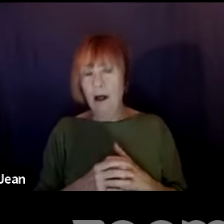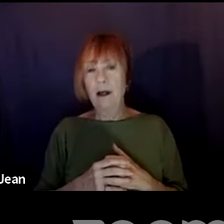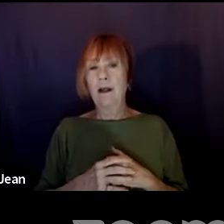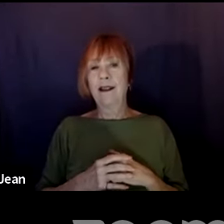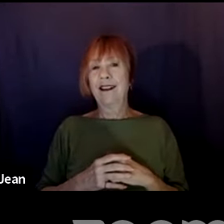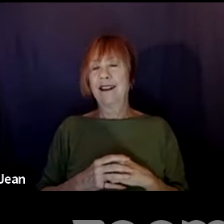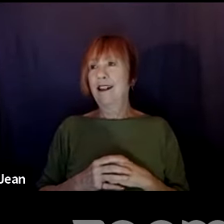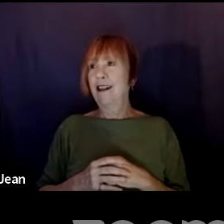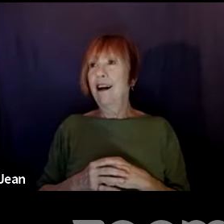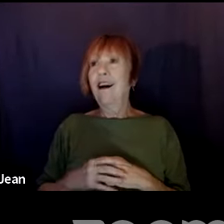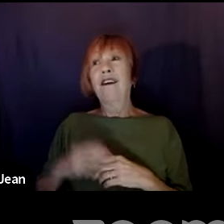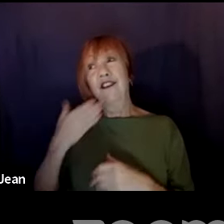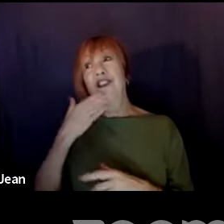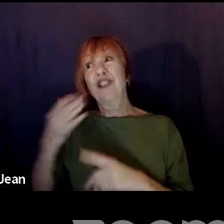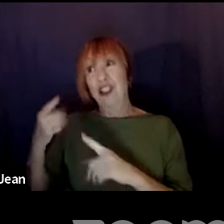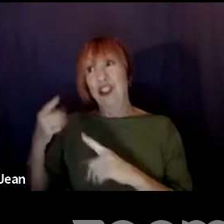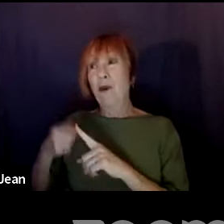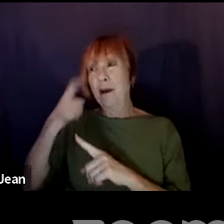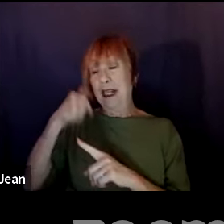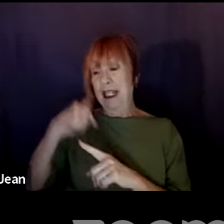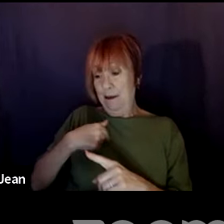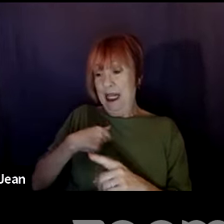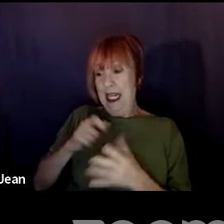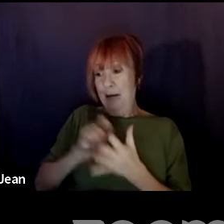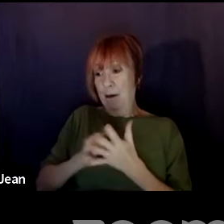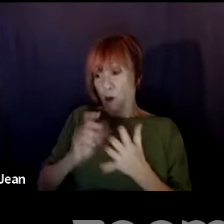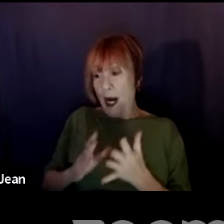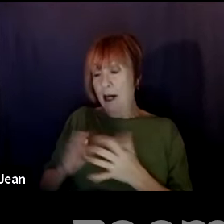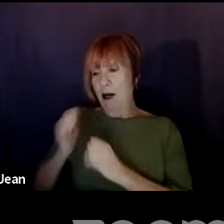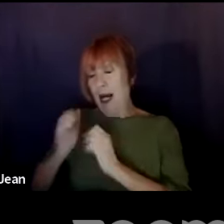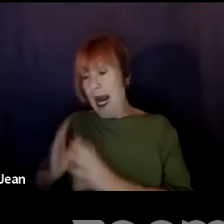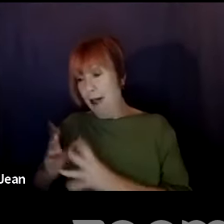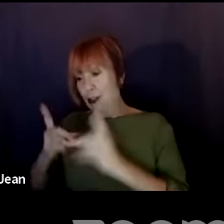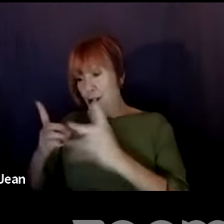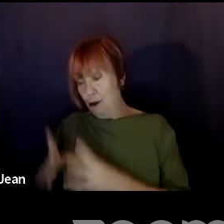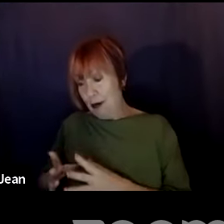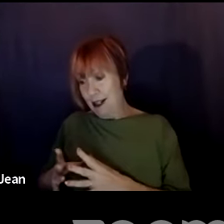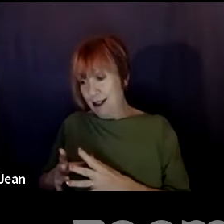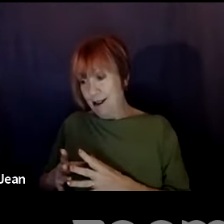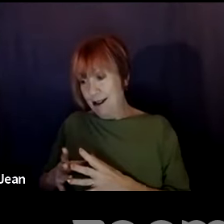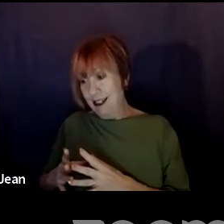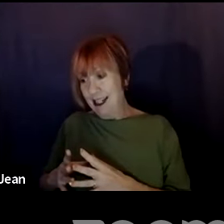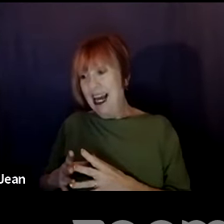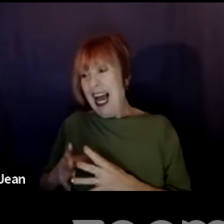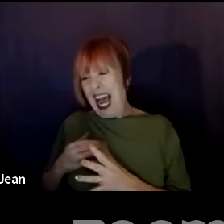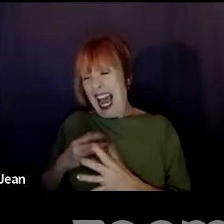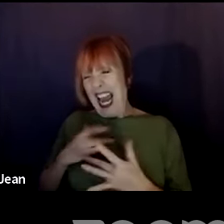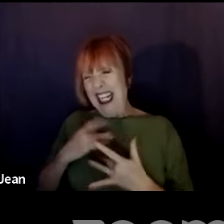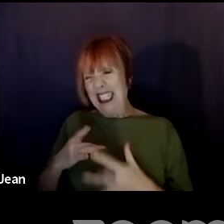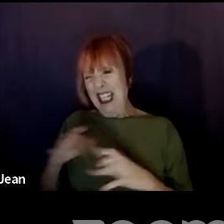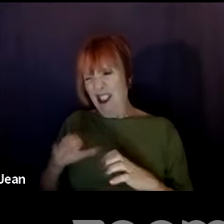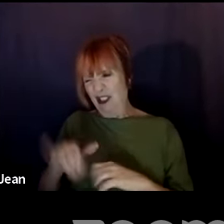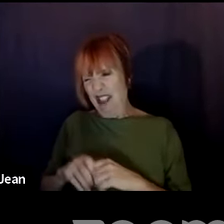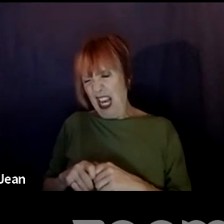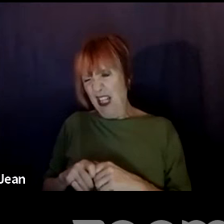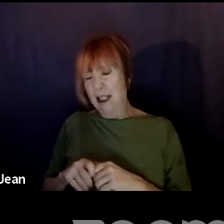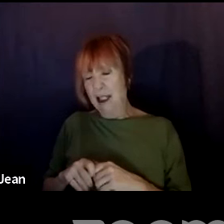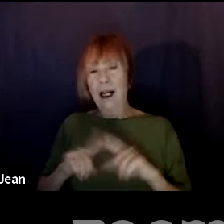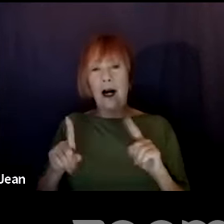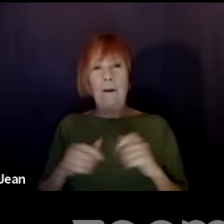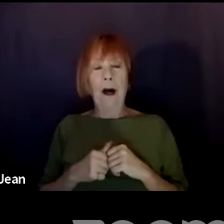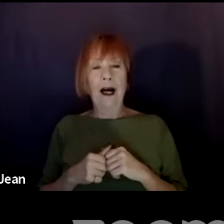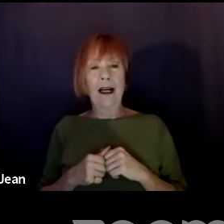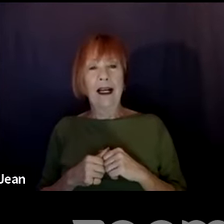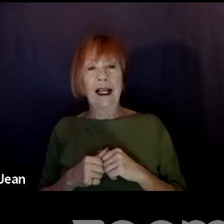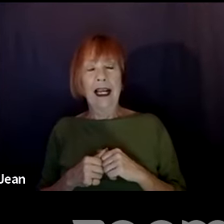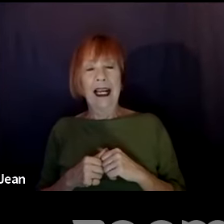into that, but I've also figured out ways, like you've talked about, to say, like, how can I direct the reader where